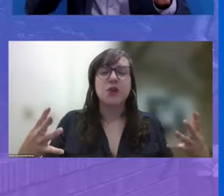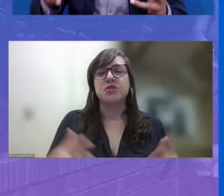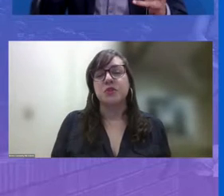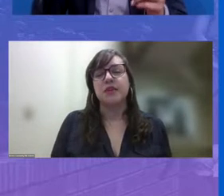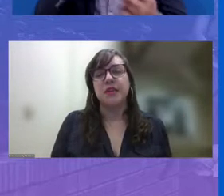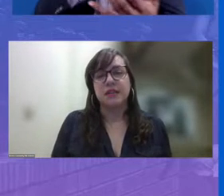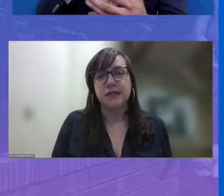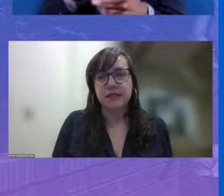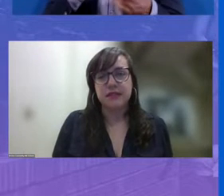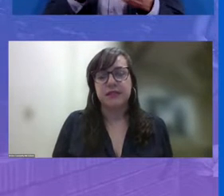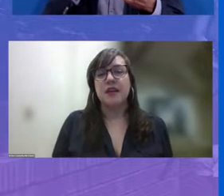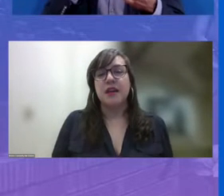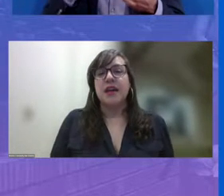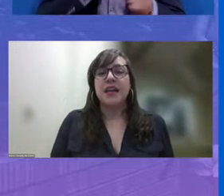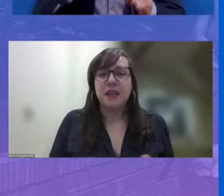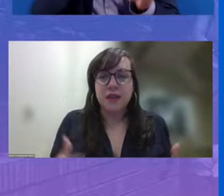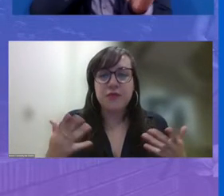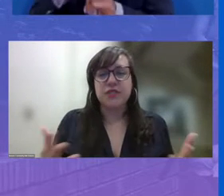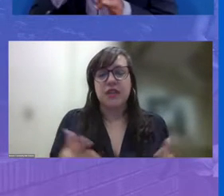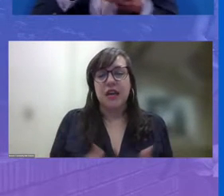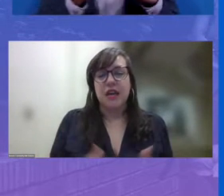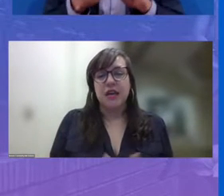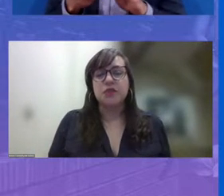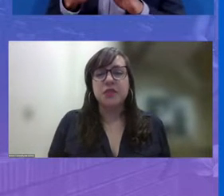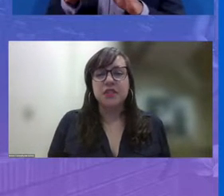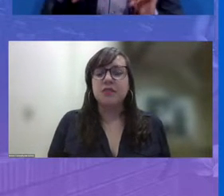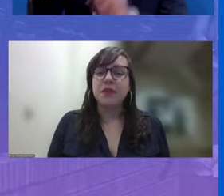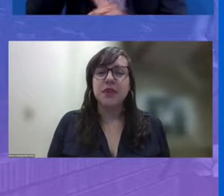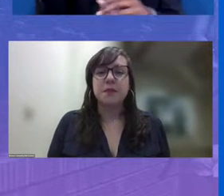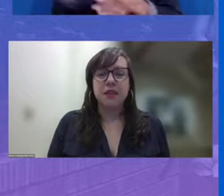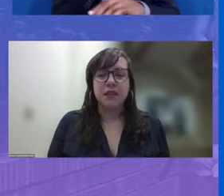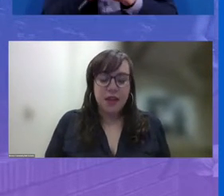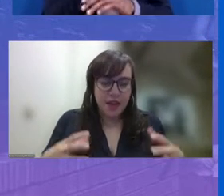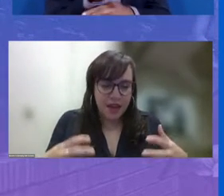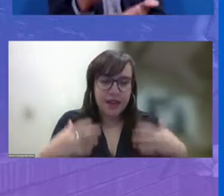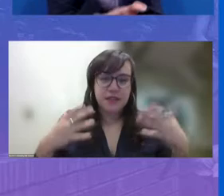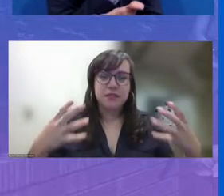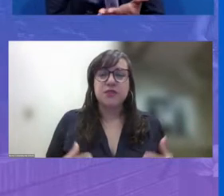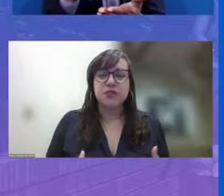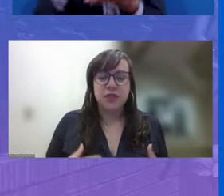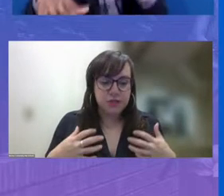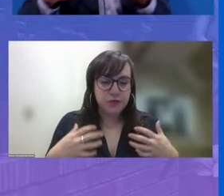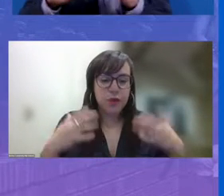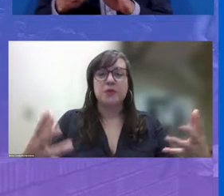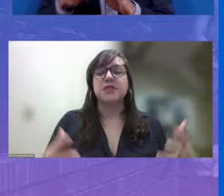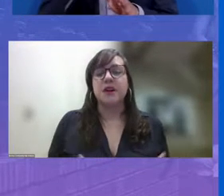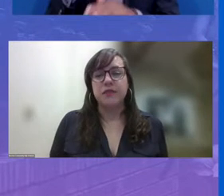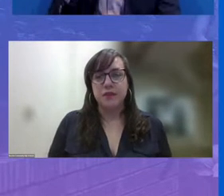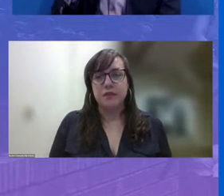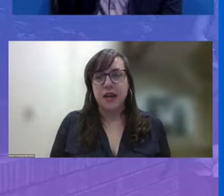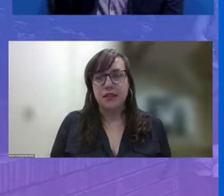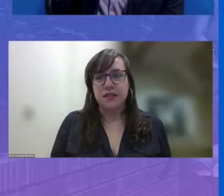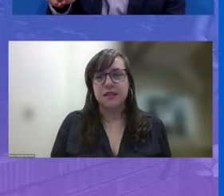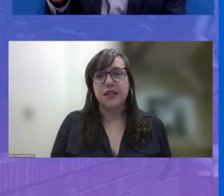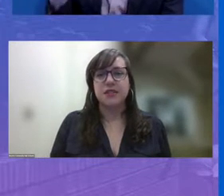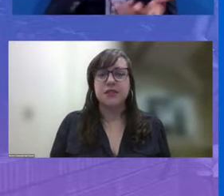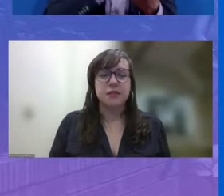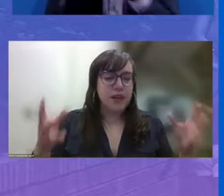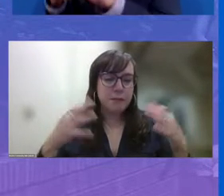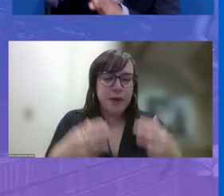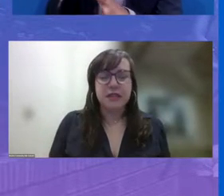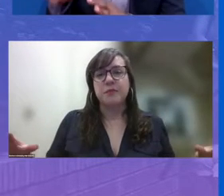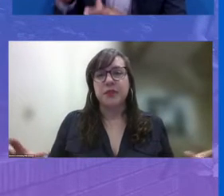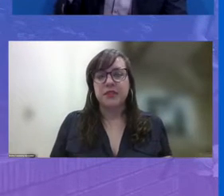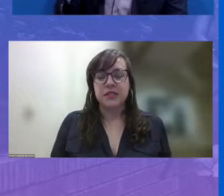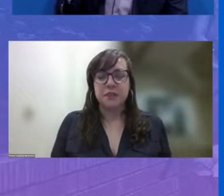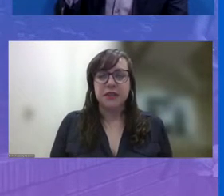community cultural wealth that exists, and leverage that so that students can really be activists, transformers of their realities, not just